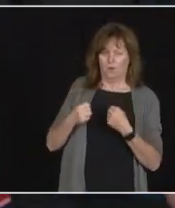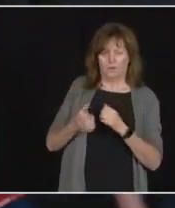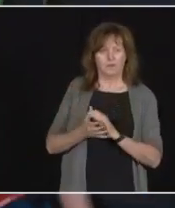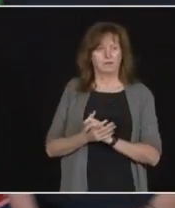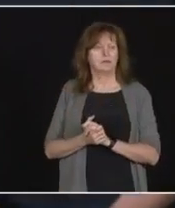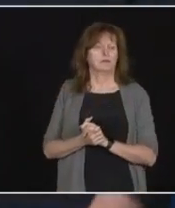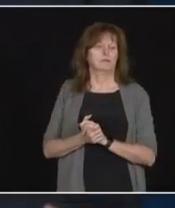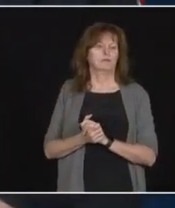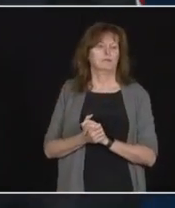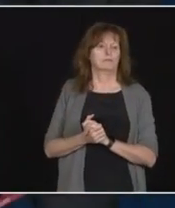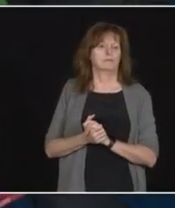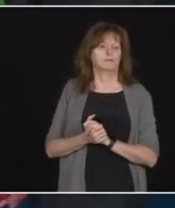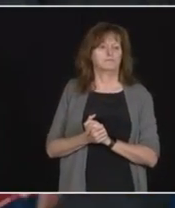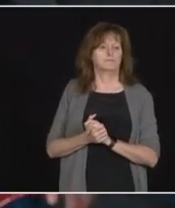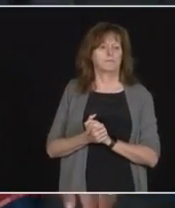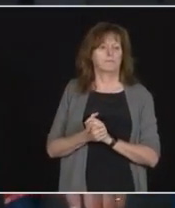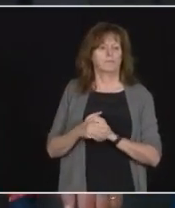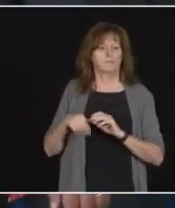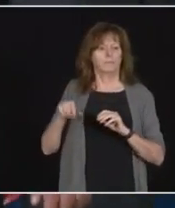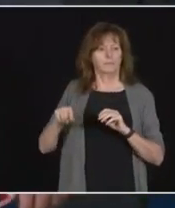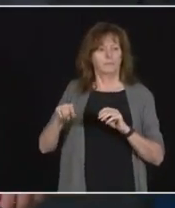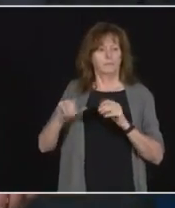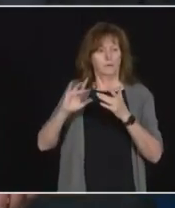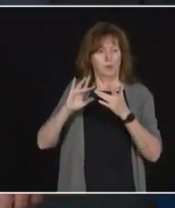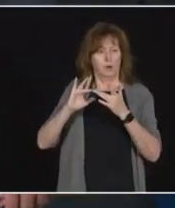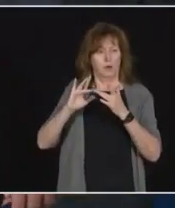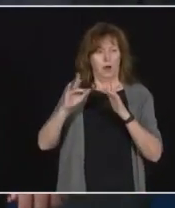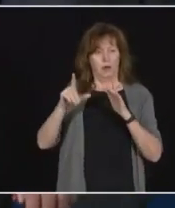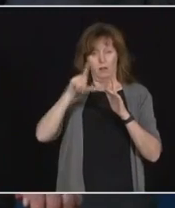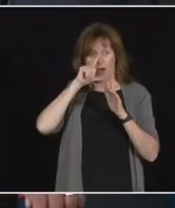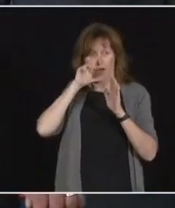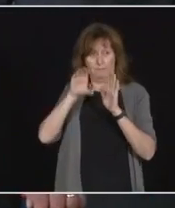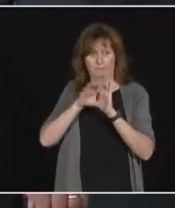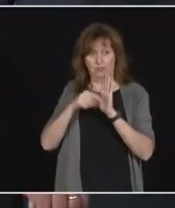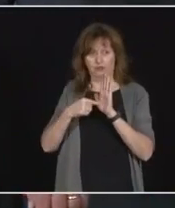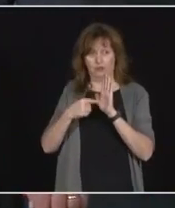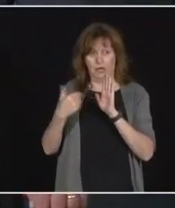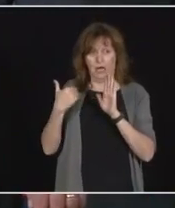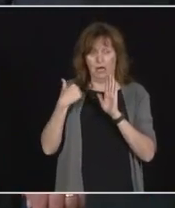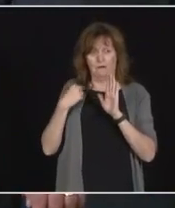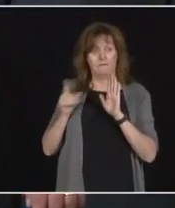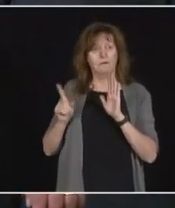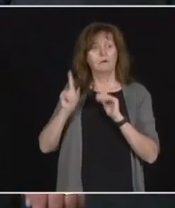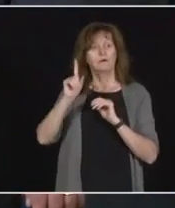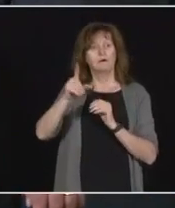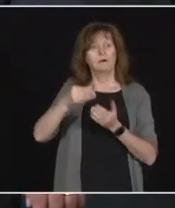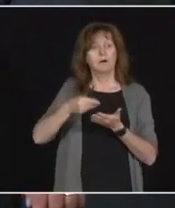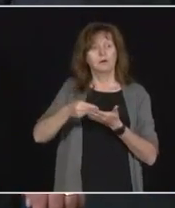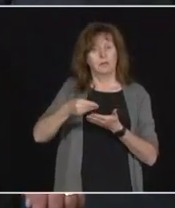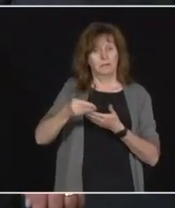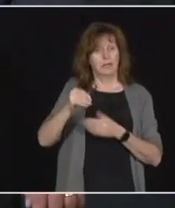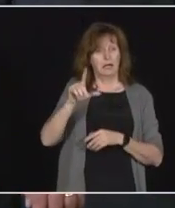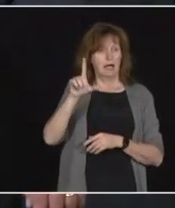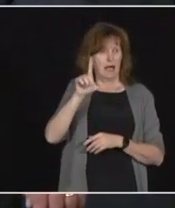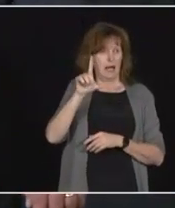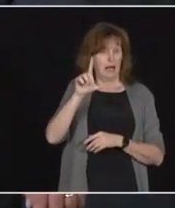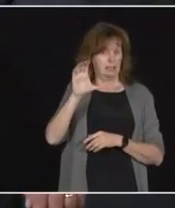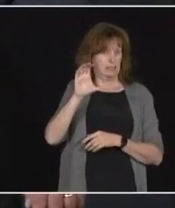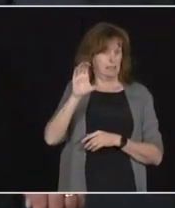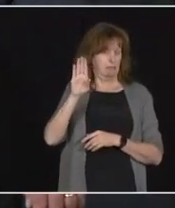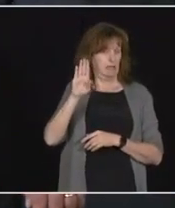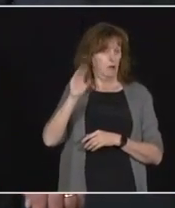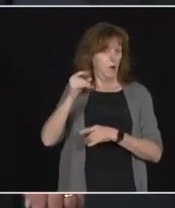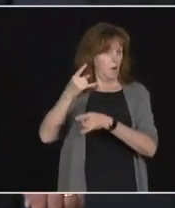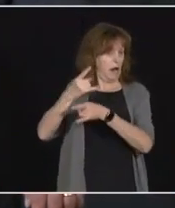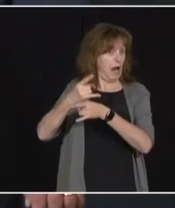online there is a photo of you circulating shopping in an LCBO store presumably or